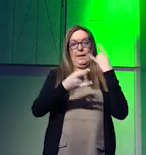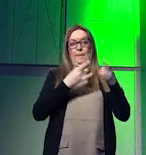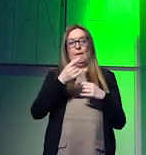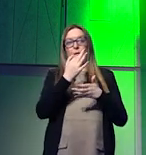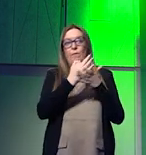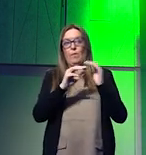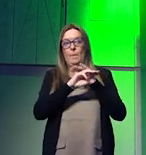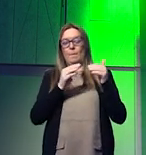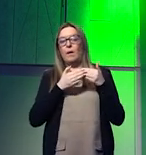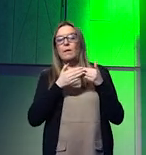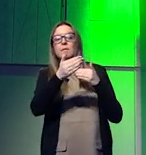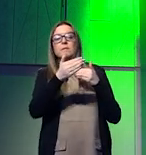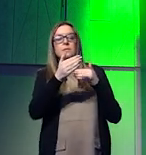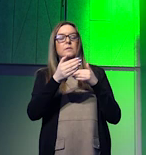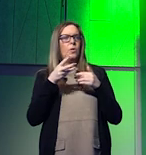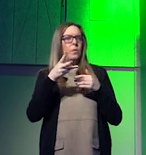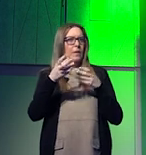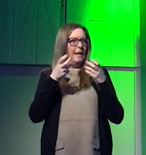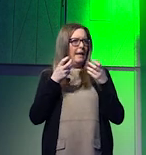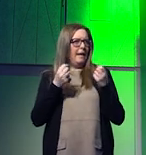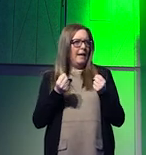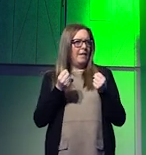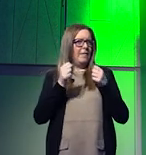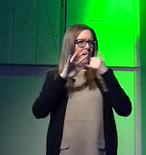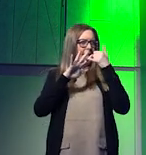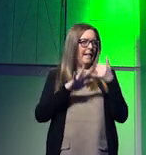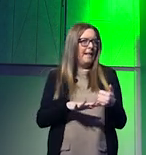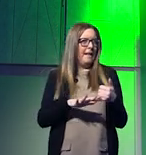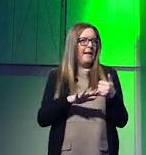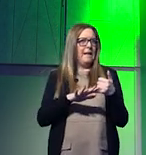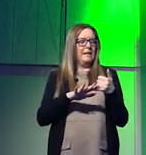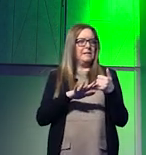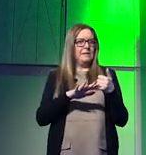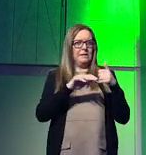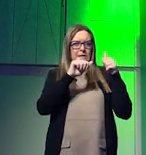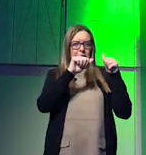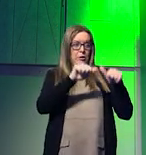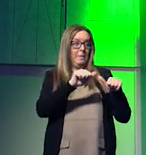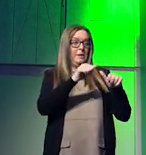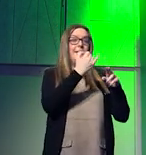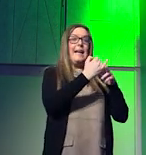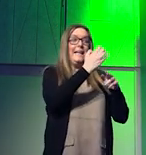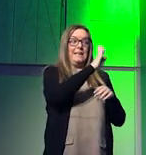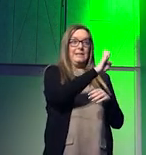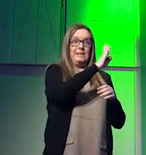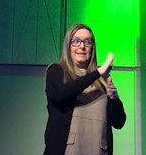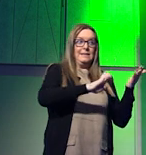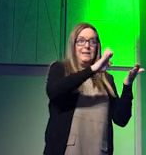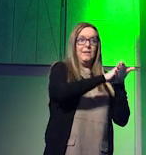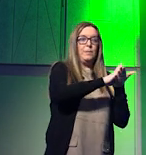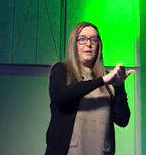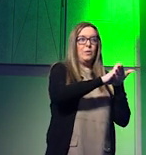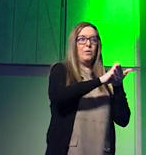months, will be the very last commission within the European Union that will be able to